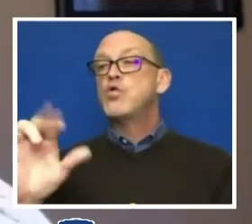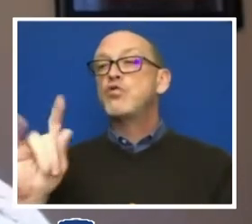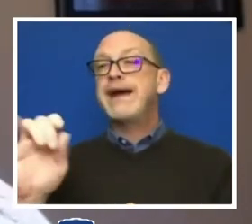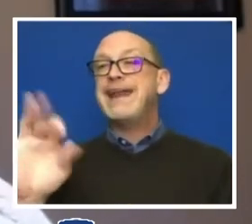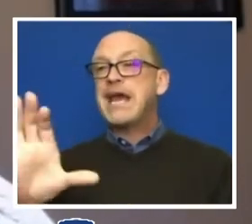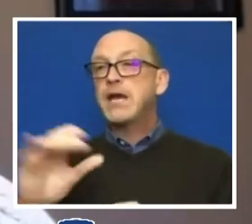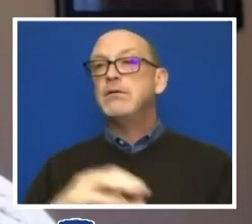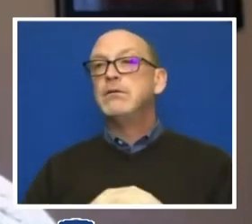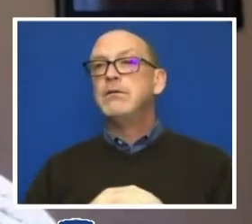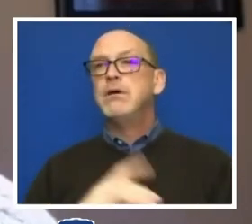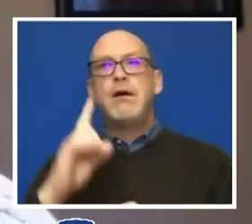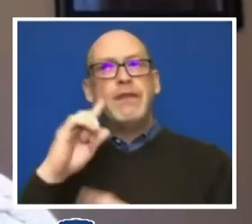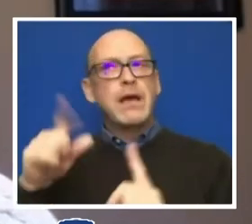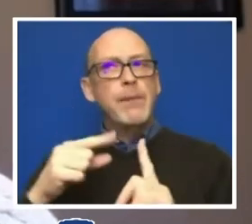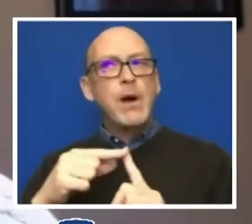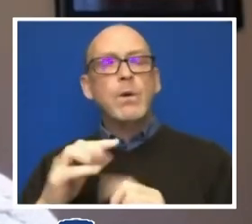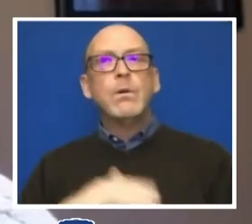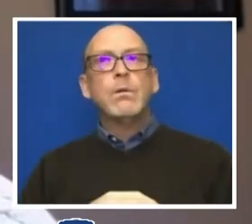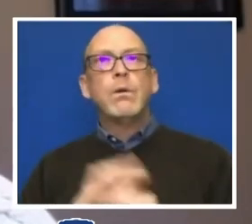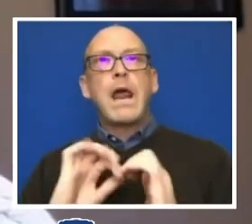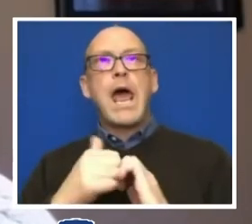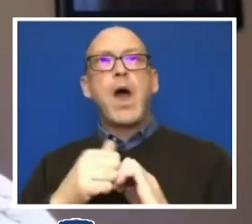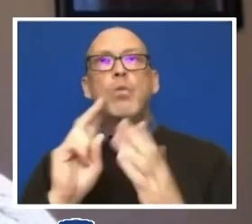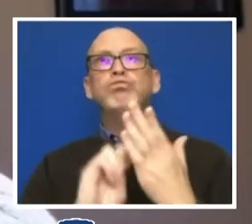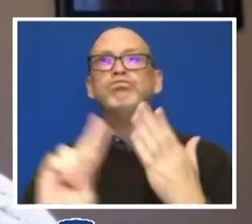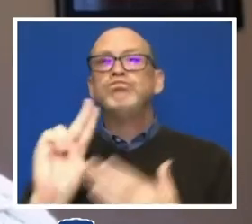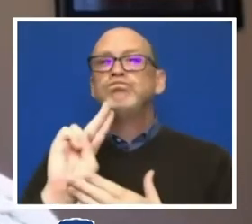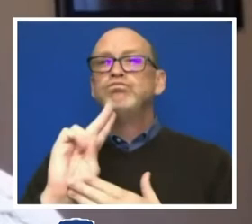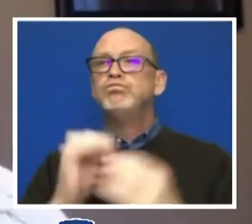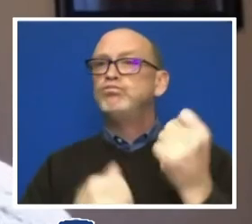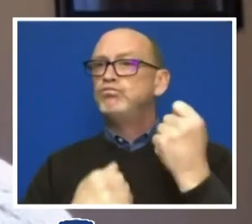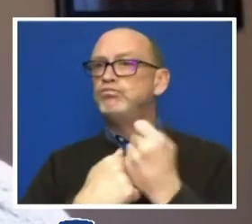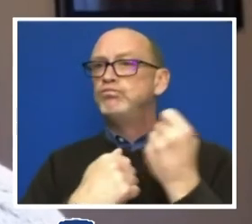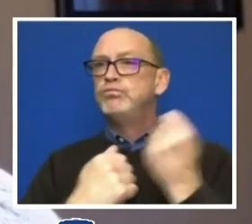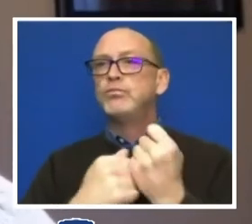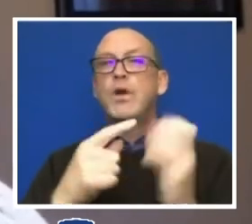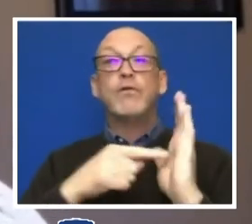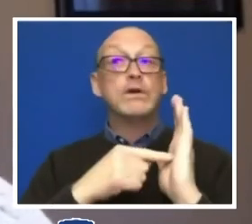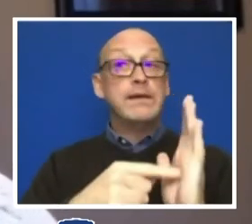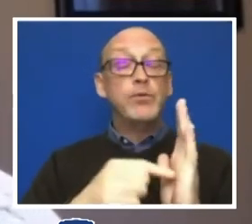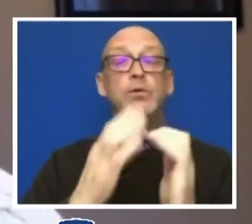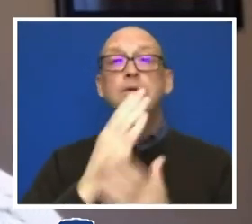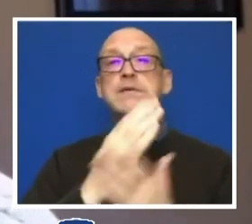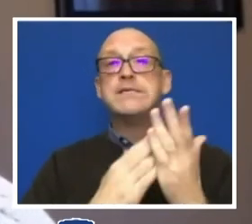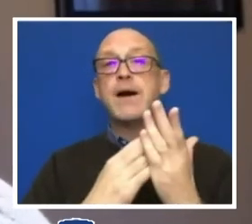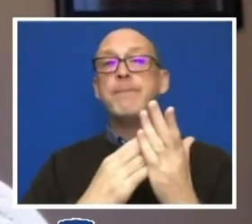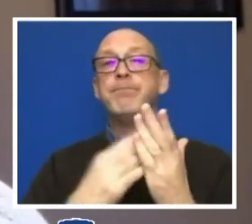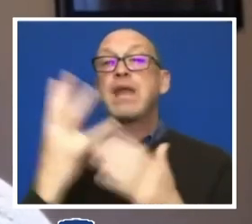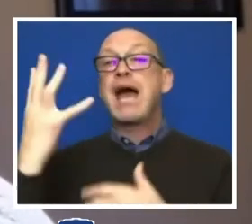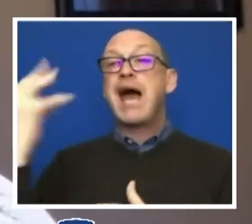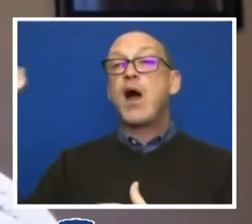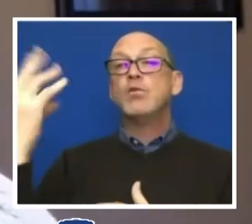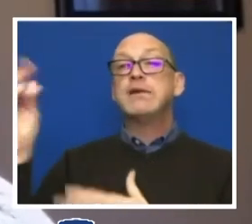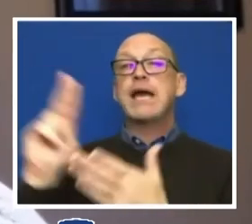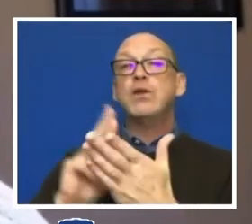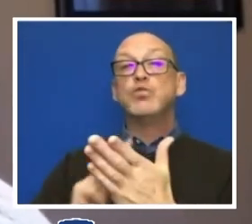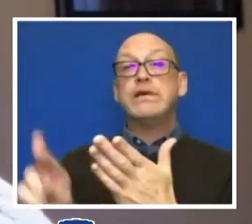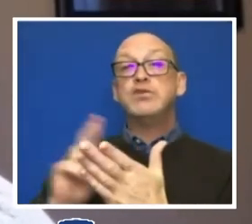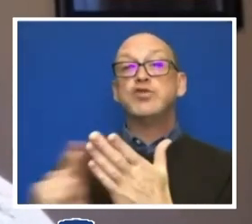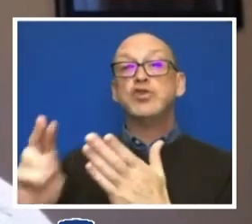how the university supports, for example, certain external research funding opportunities.